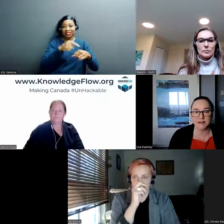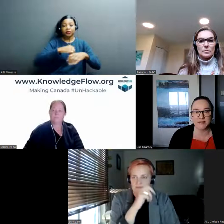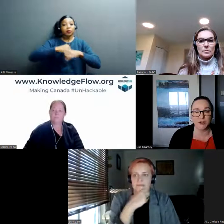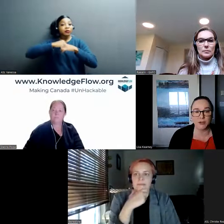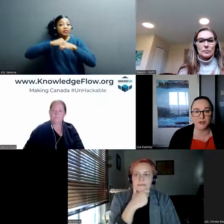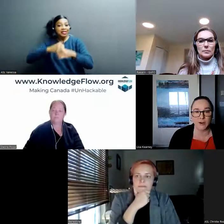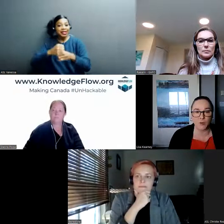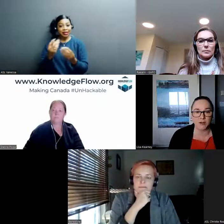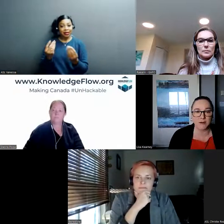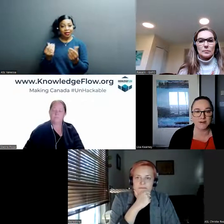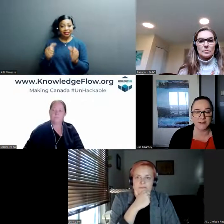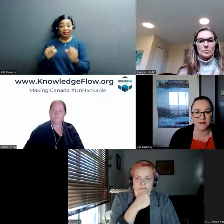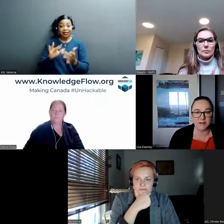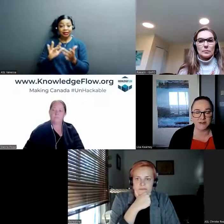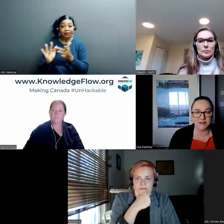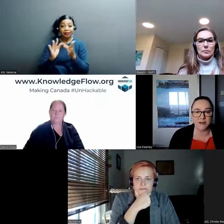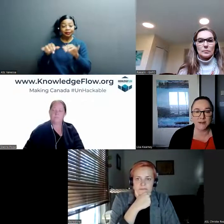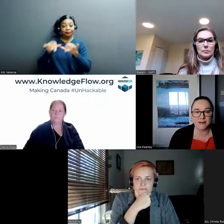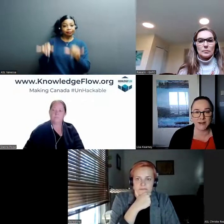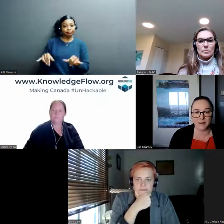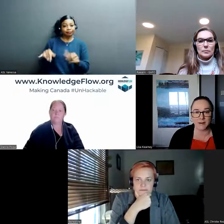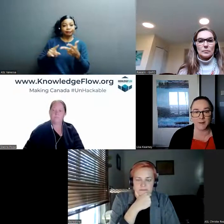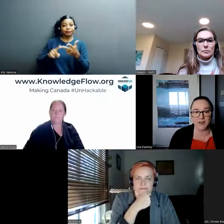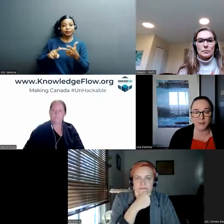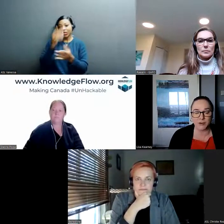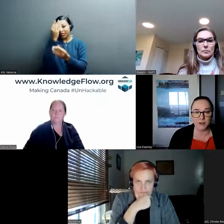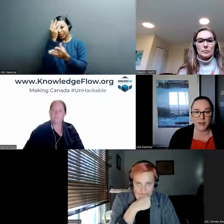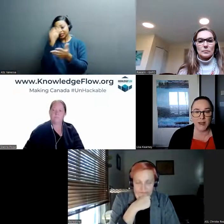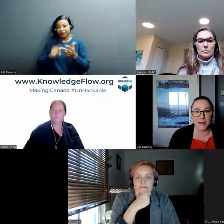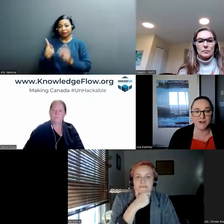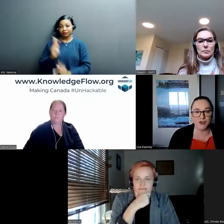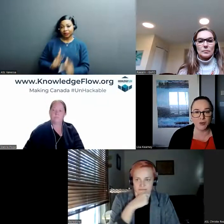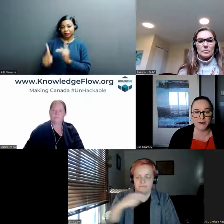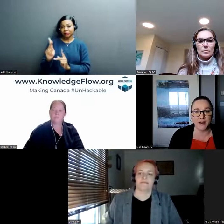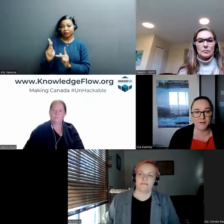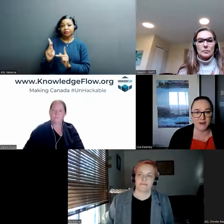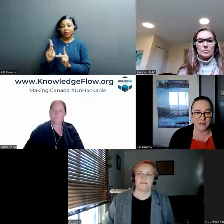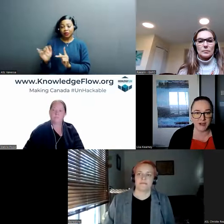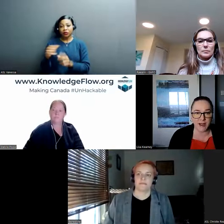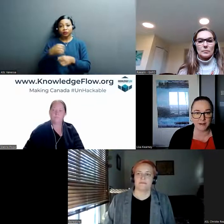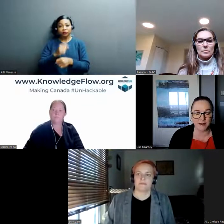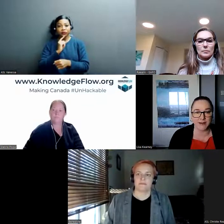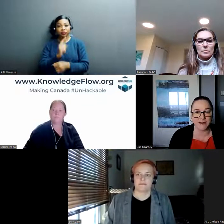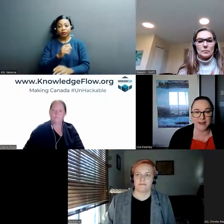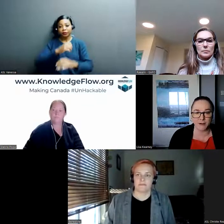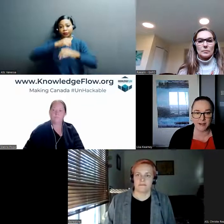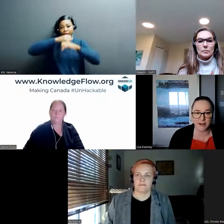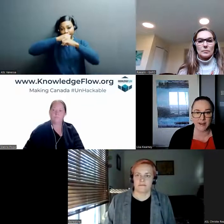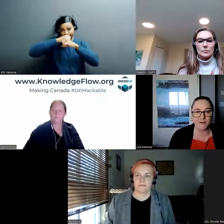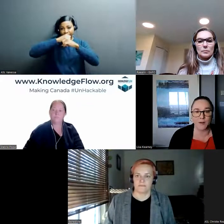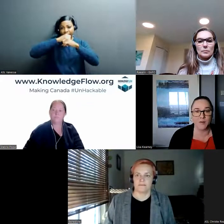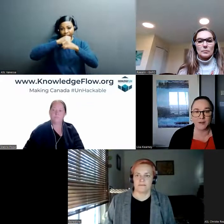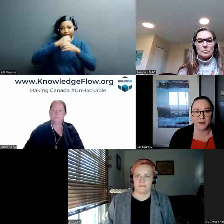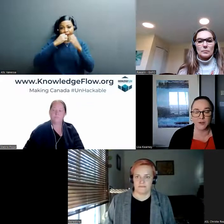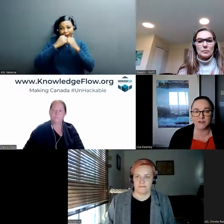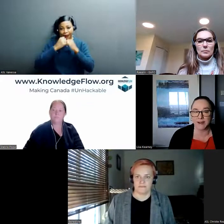Assets include network systems, data, and people, and ensuring the confidentiality, integrity, and